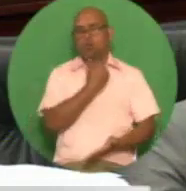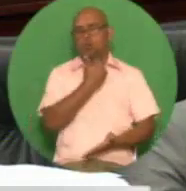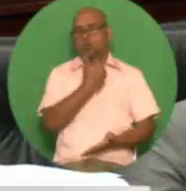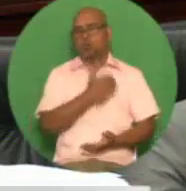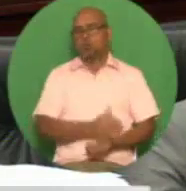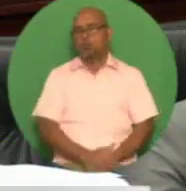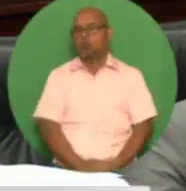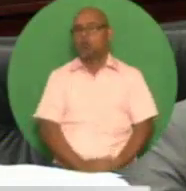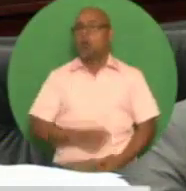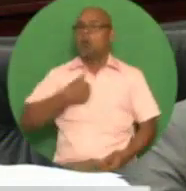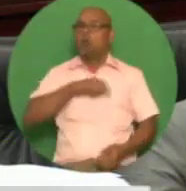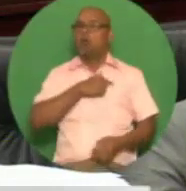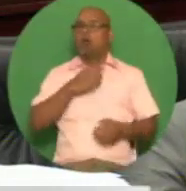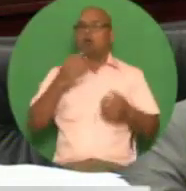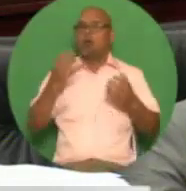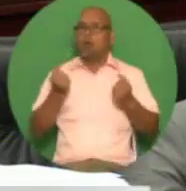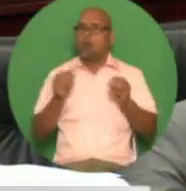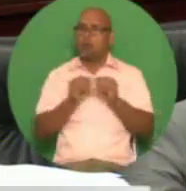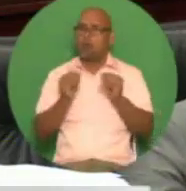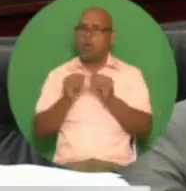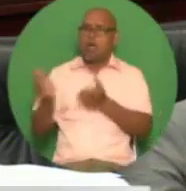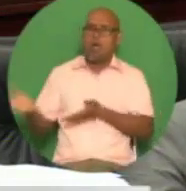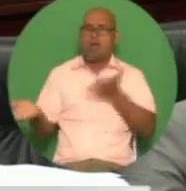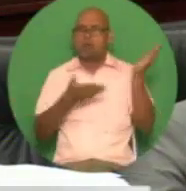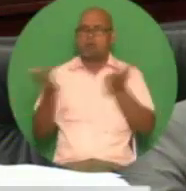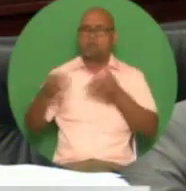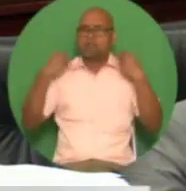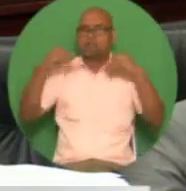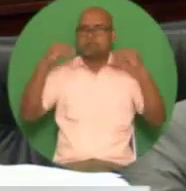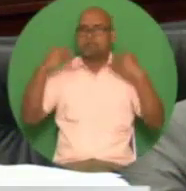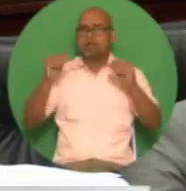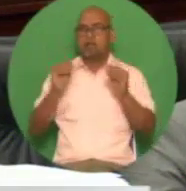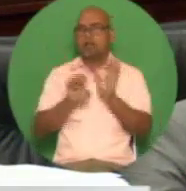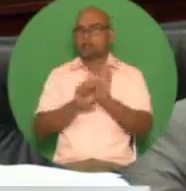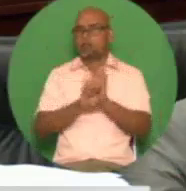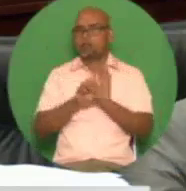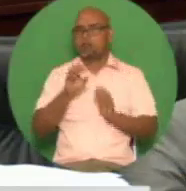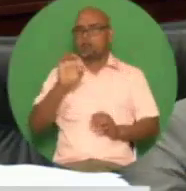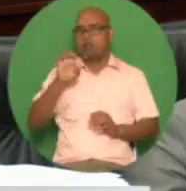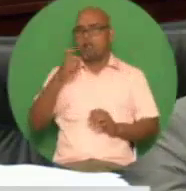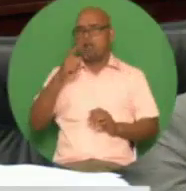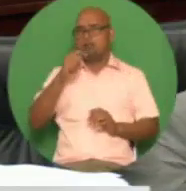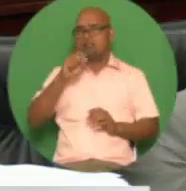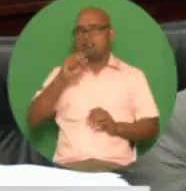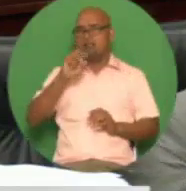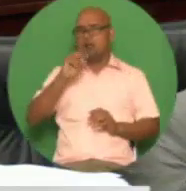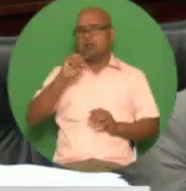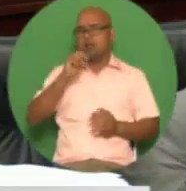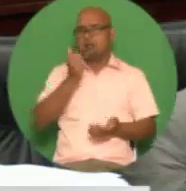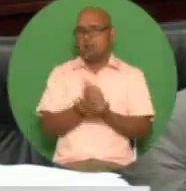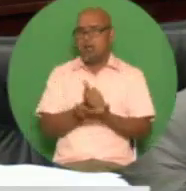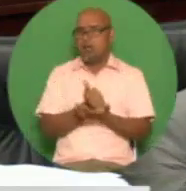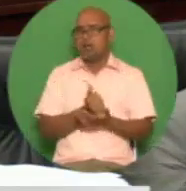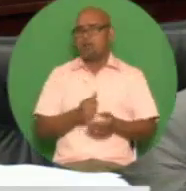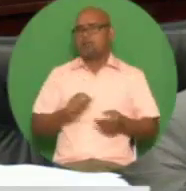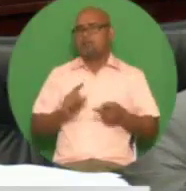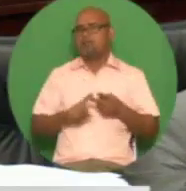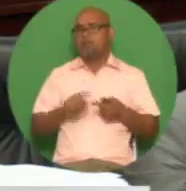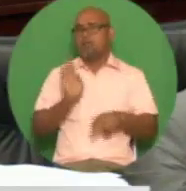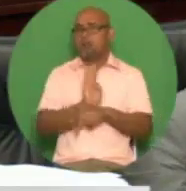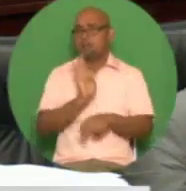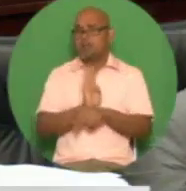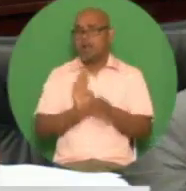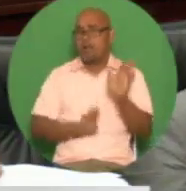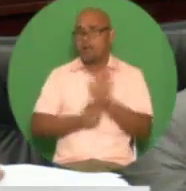promote non-oil exports including the exim bank facility the business development incentive program and the agriculture